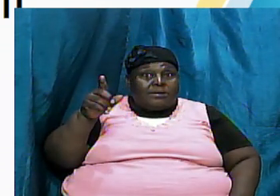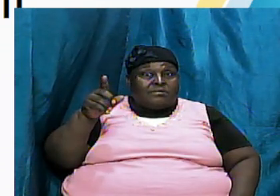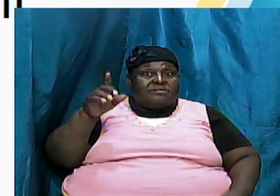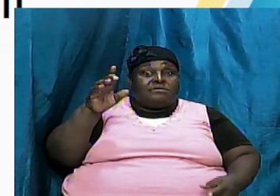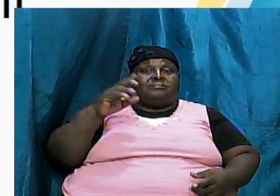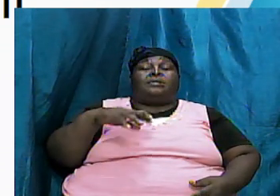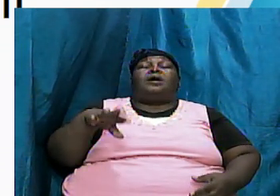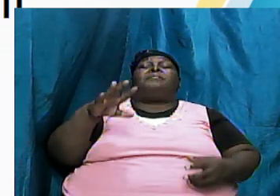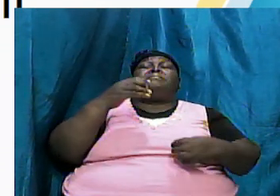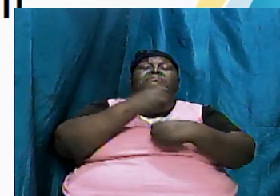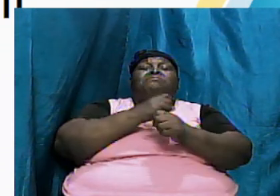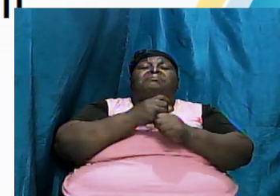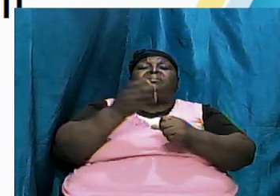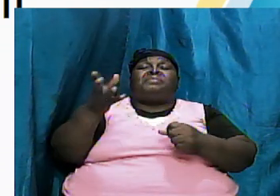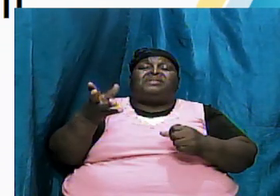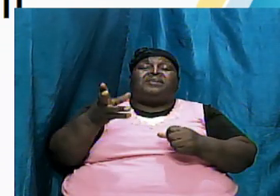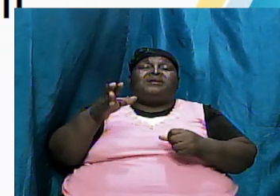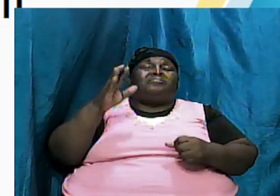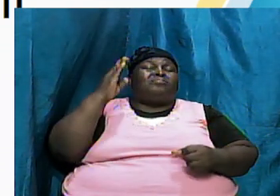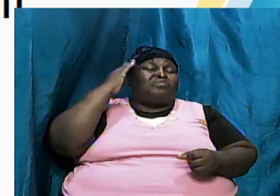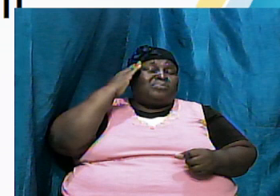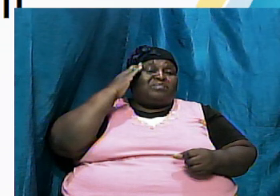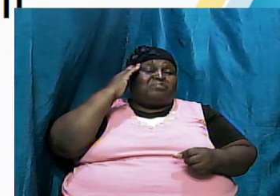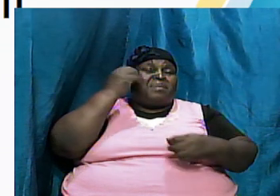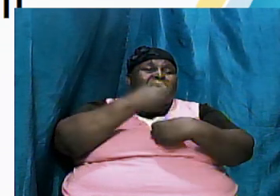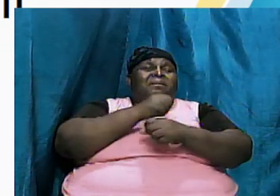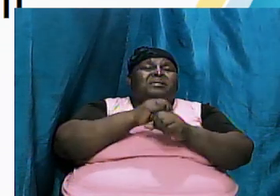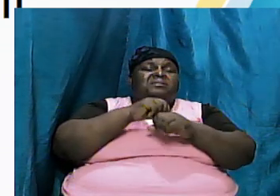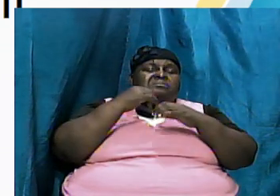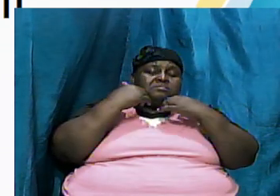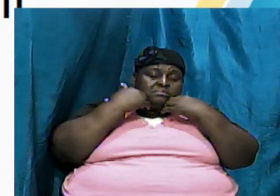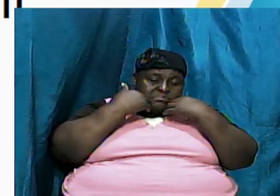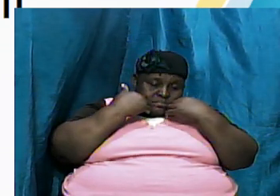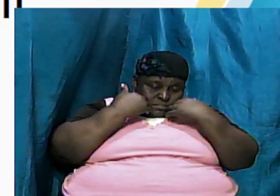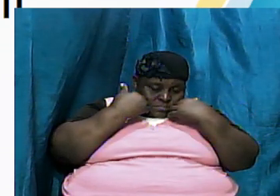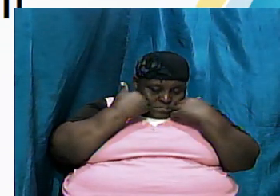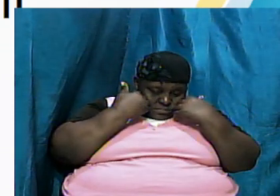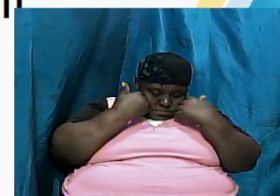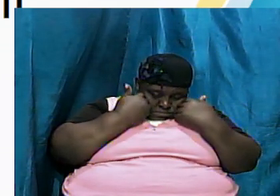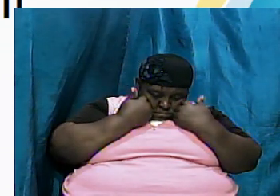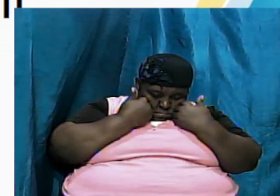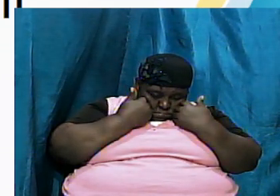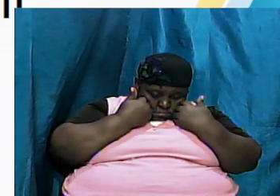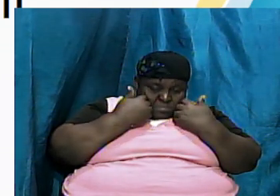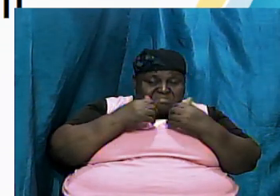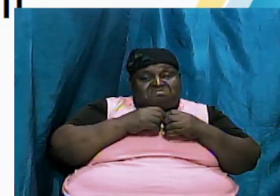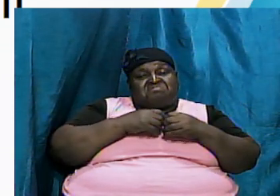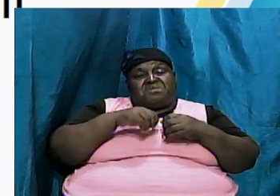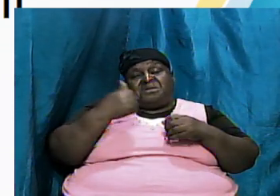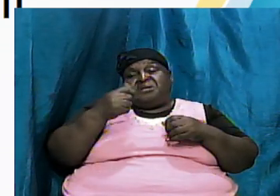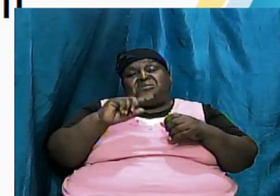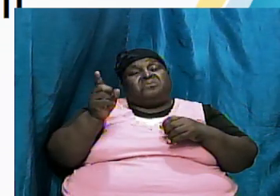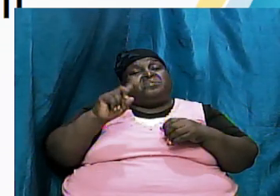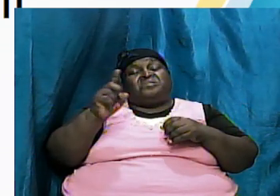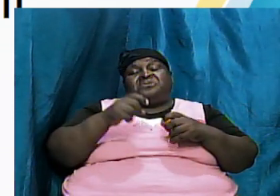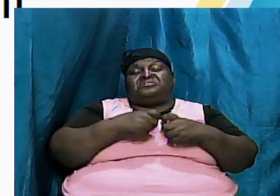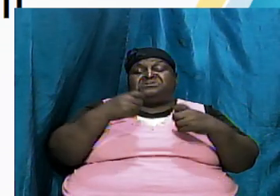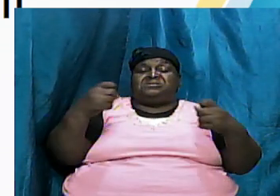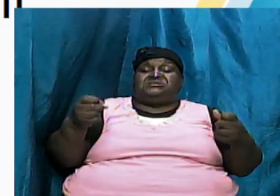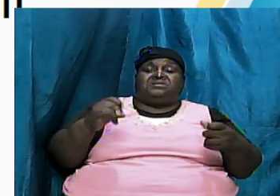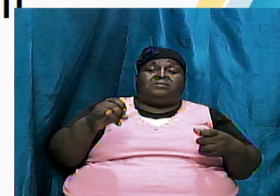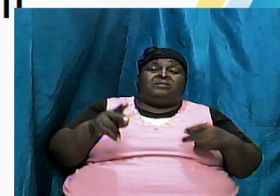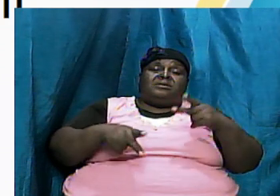to recognize and become ashamed anywhere that sin is prevailing people are